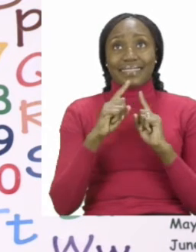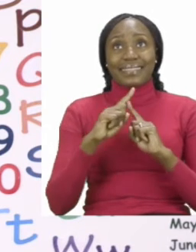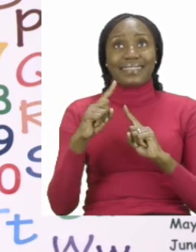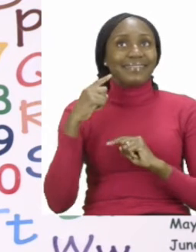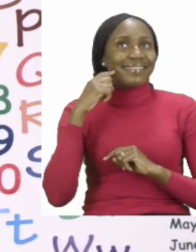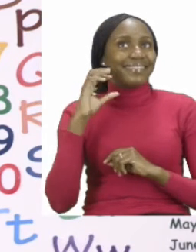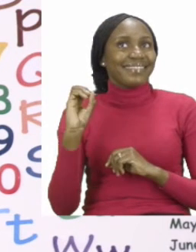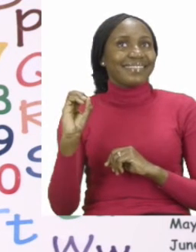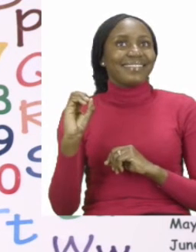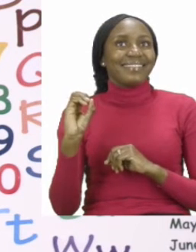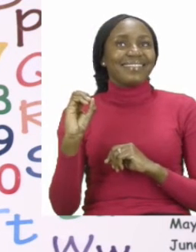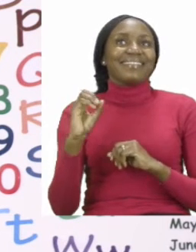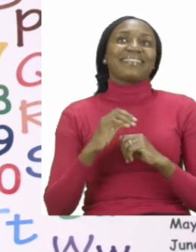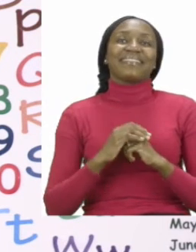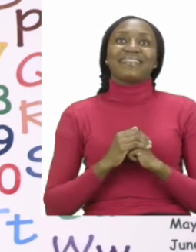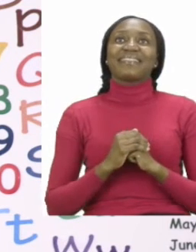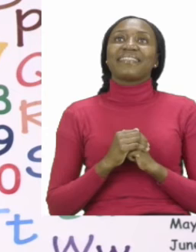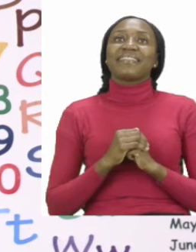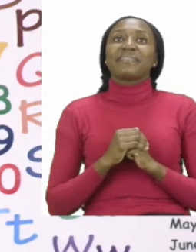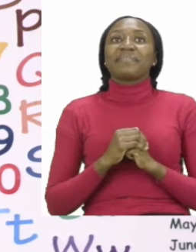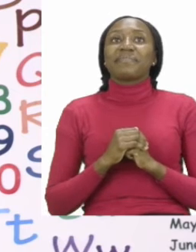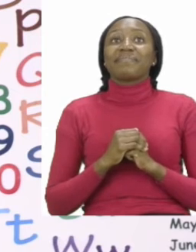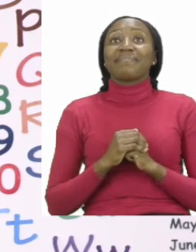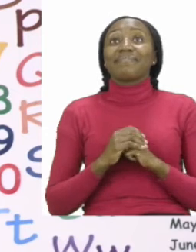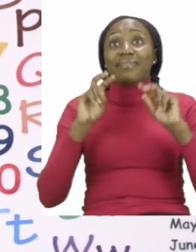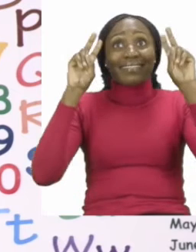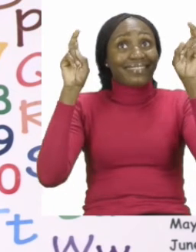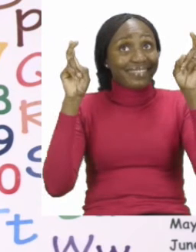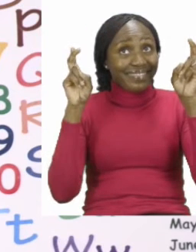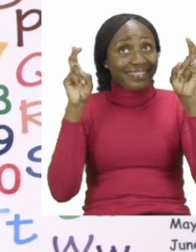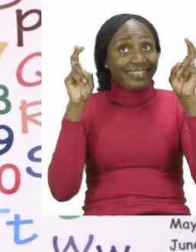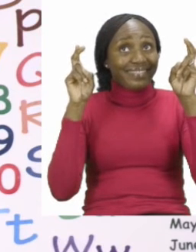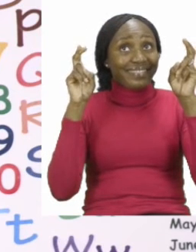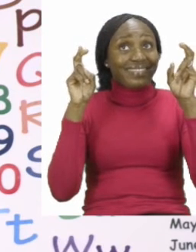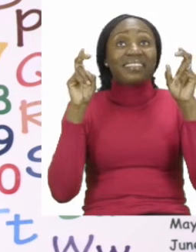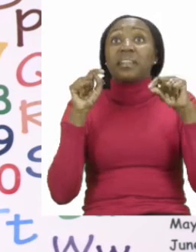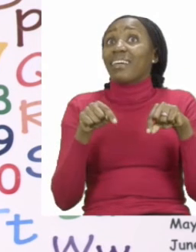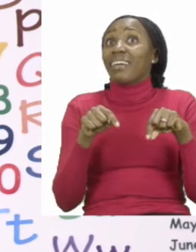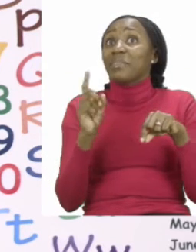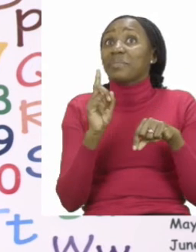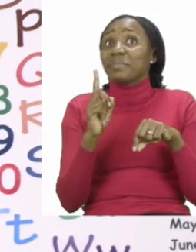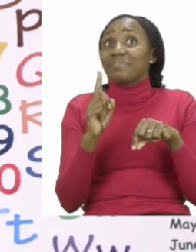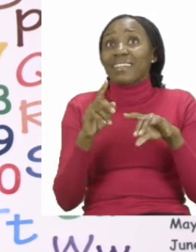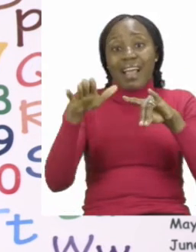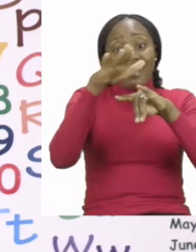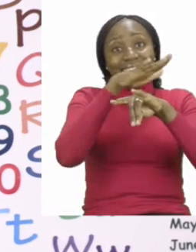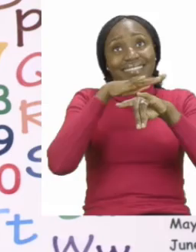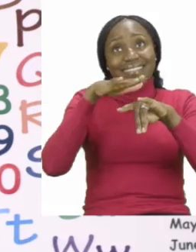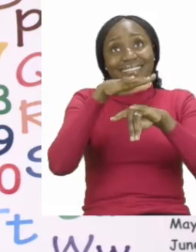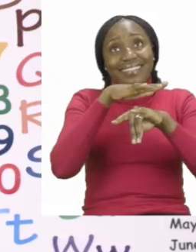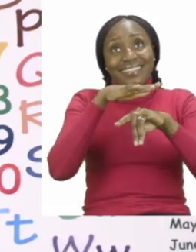am Teacher Hartung. Our theme for this week is animals.